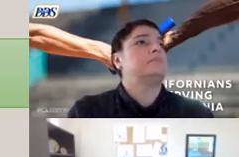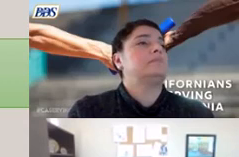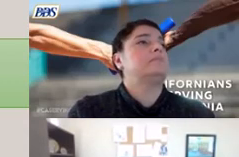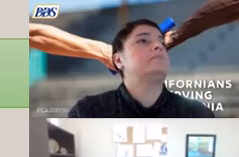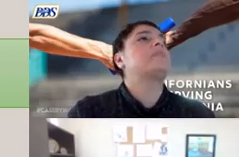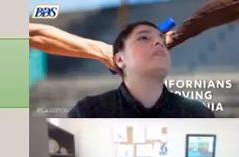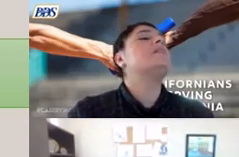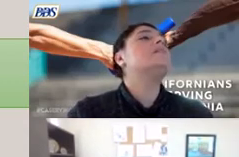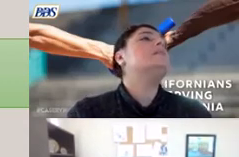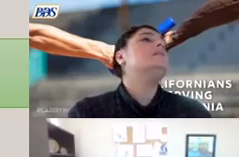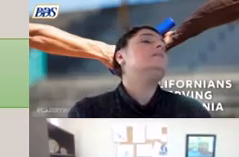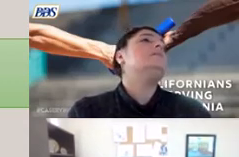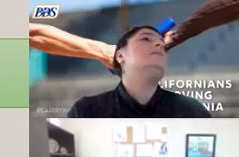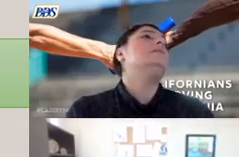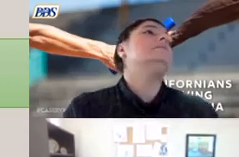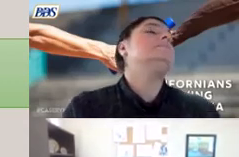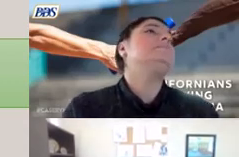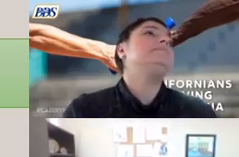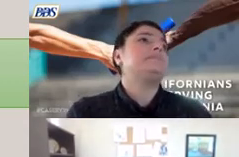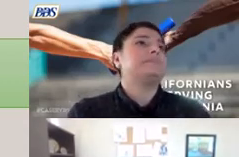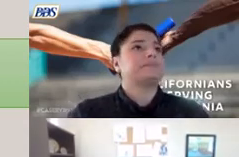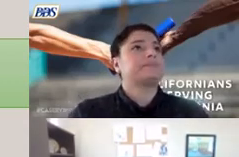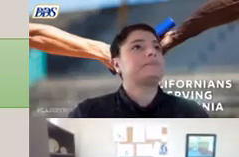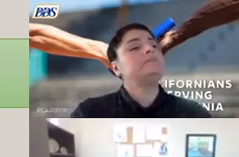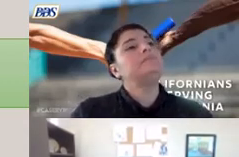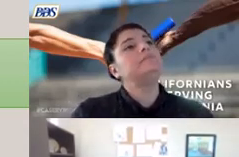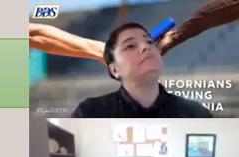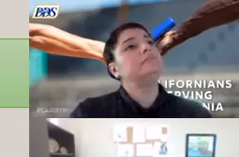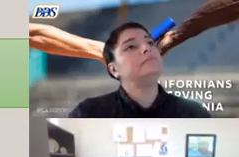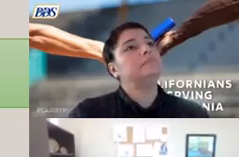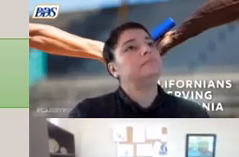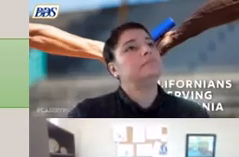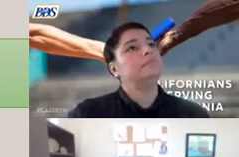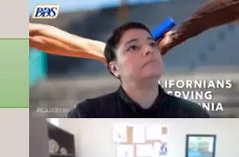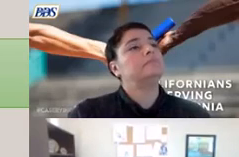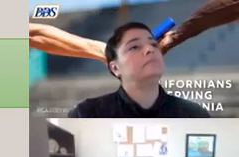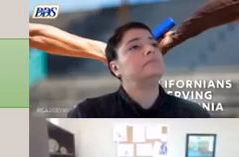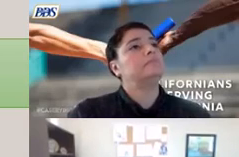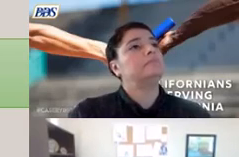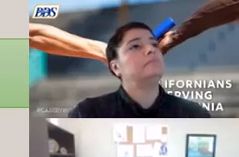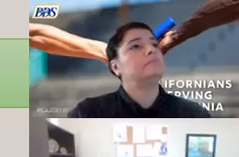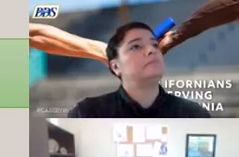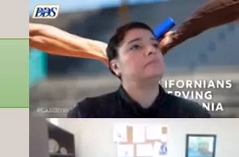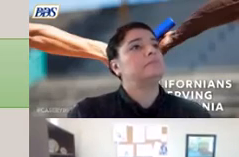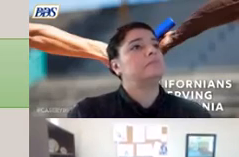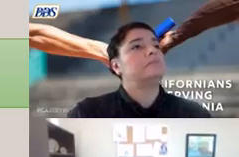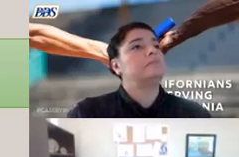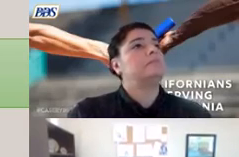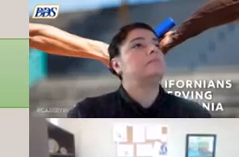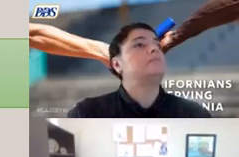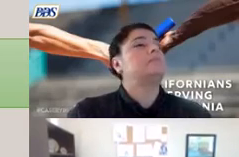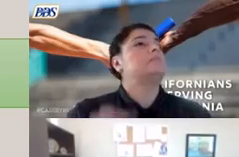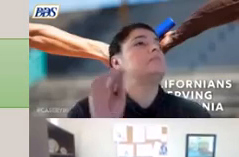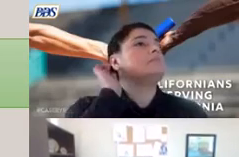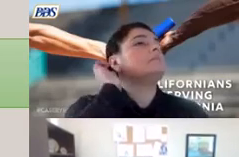for our uh diverse communities um this list is not exhaustive it's going